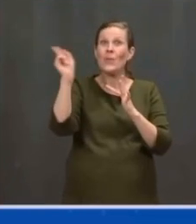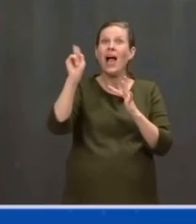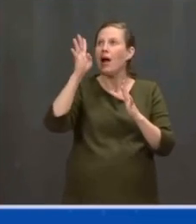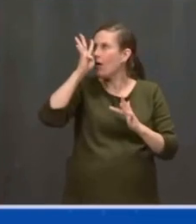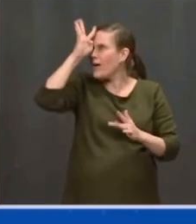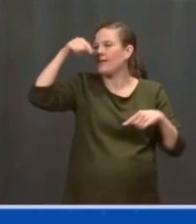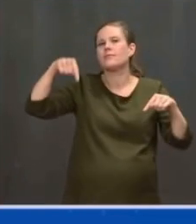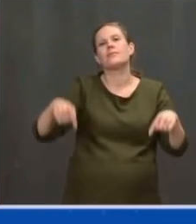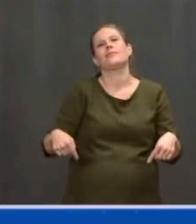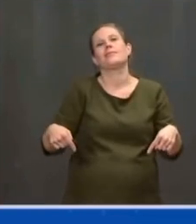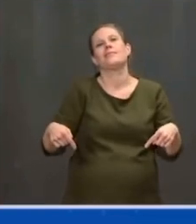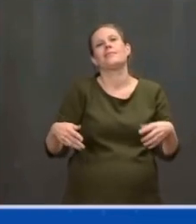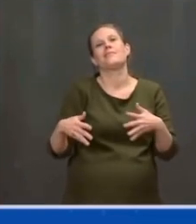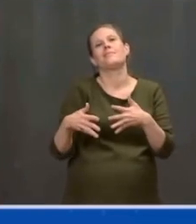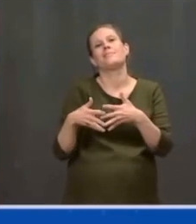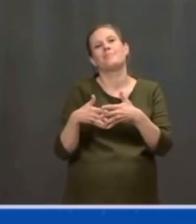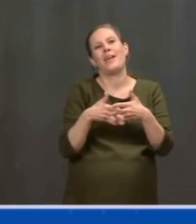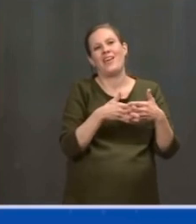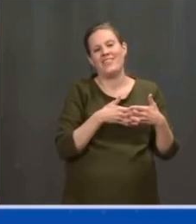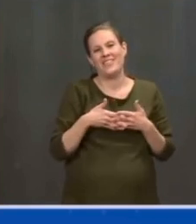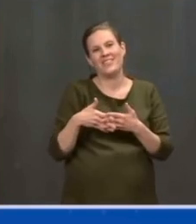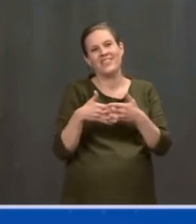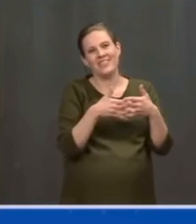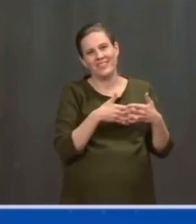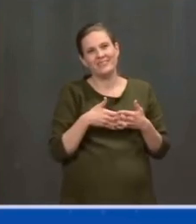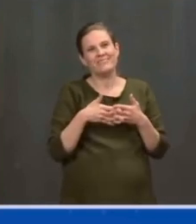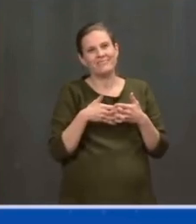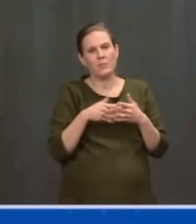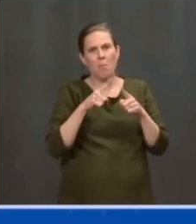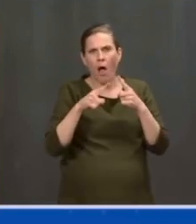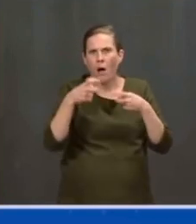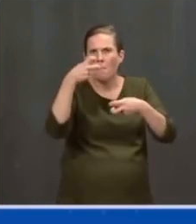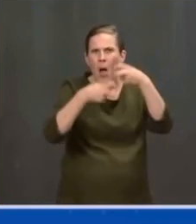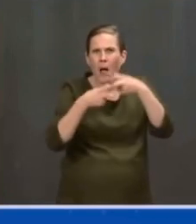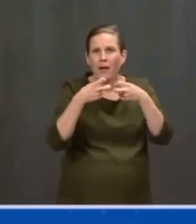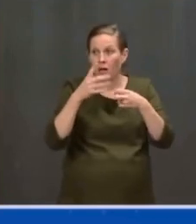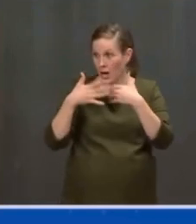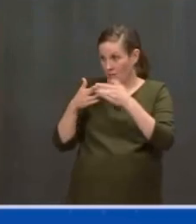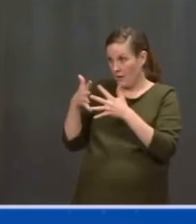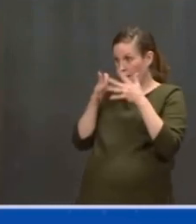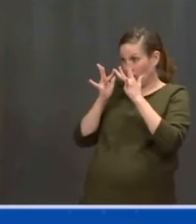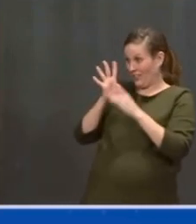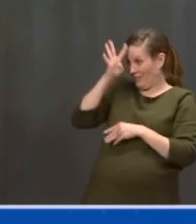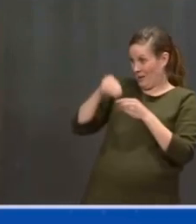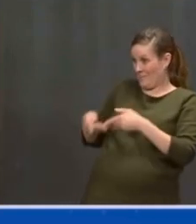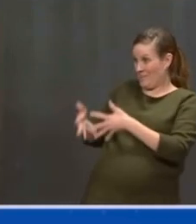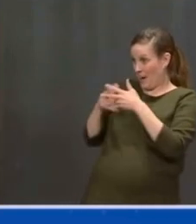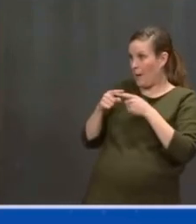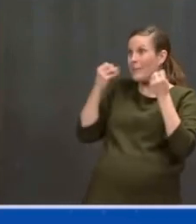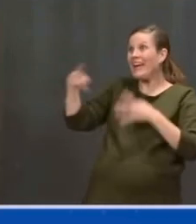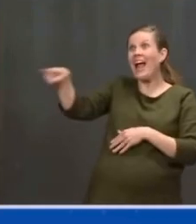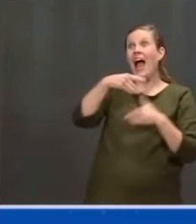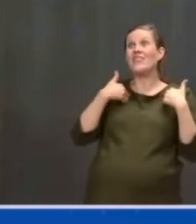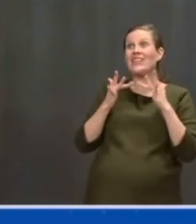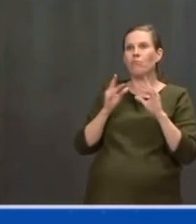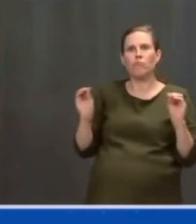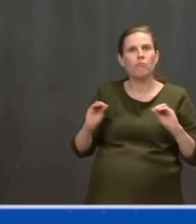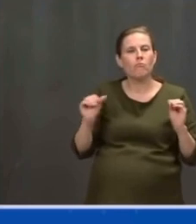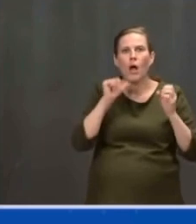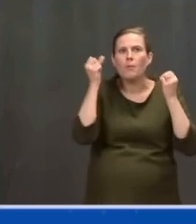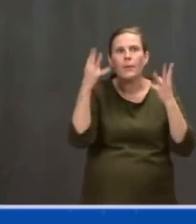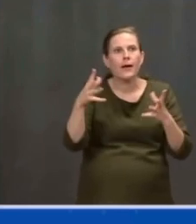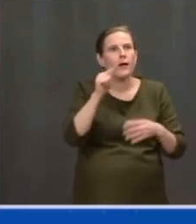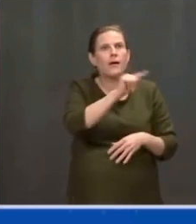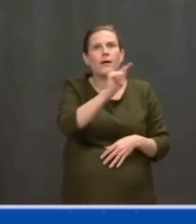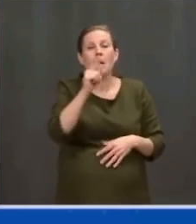Americans, though, lack access to reliable, high-speed Internet, including more than 35 percent of rural America.